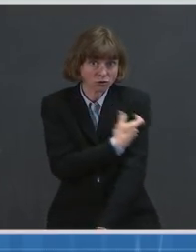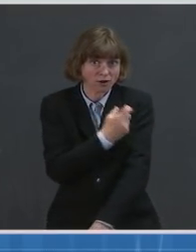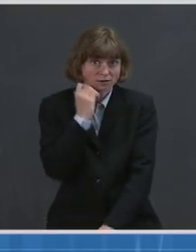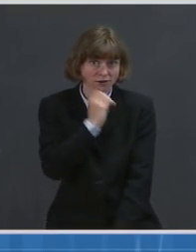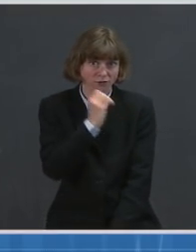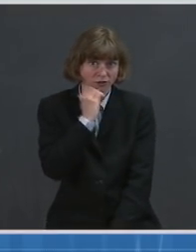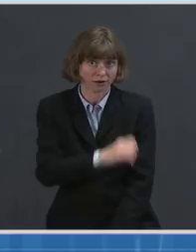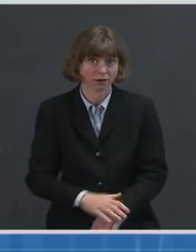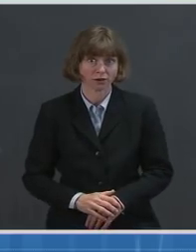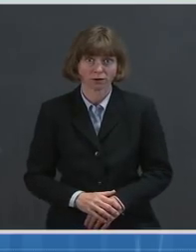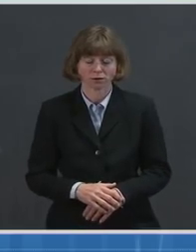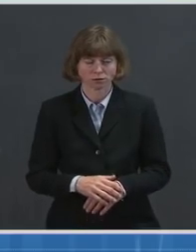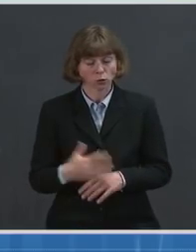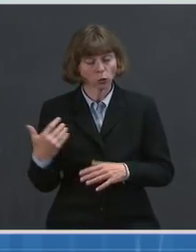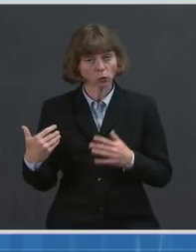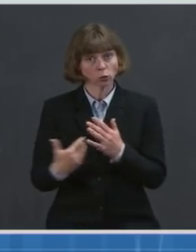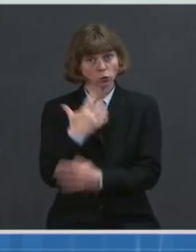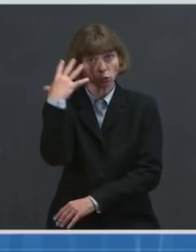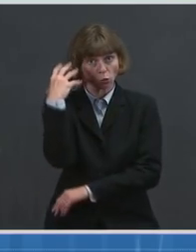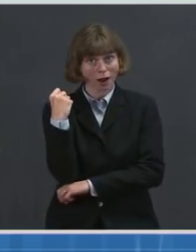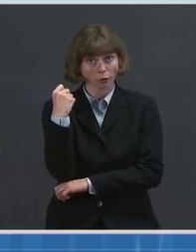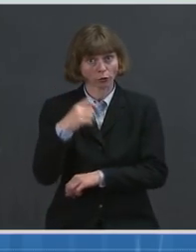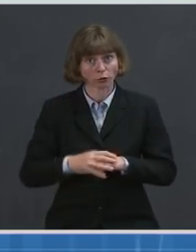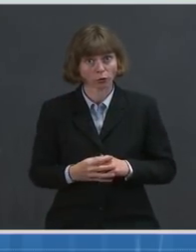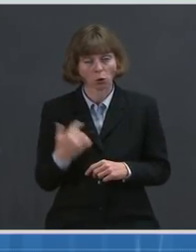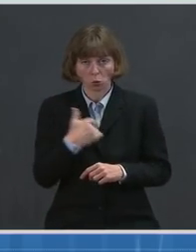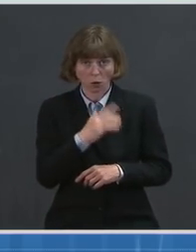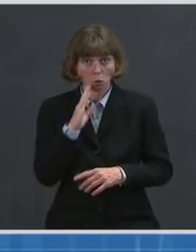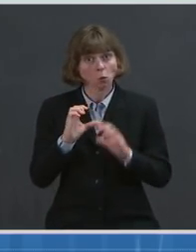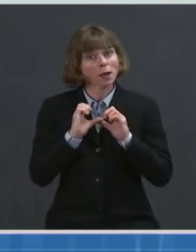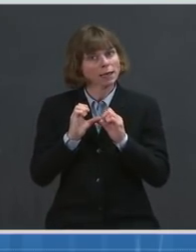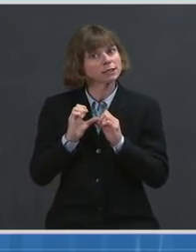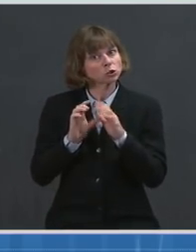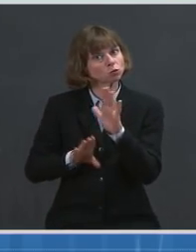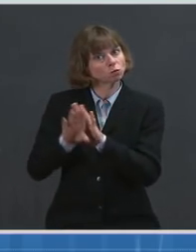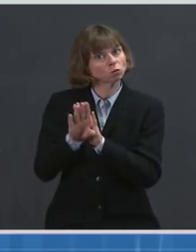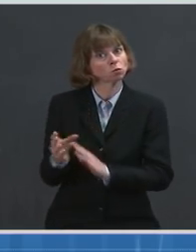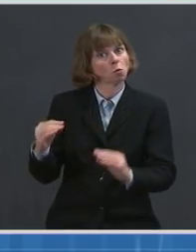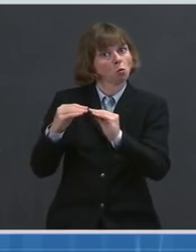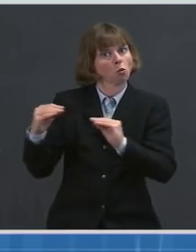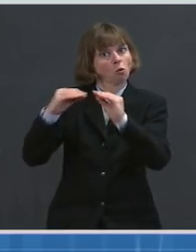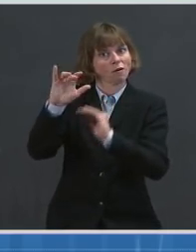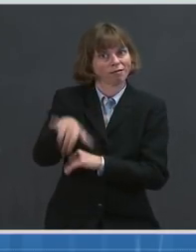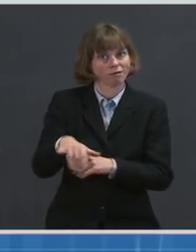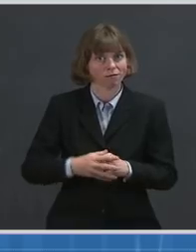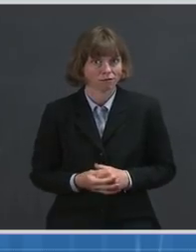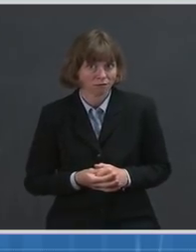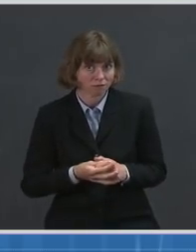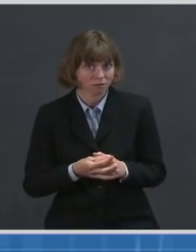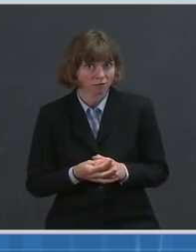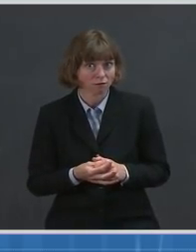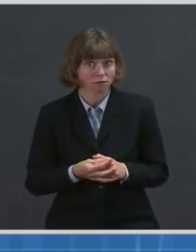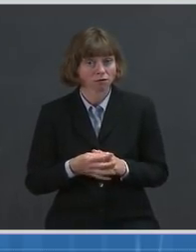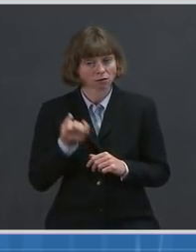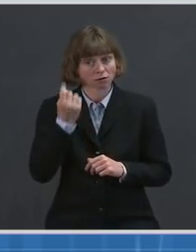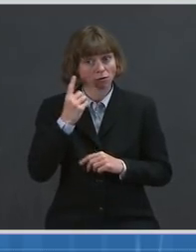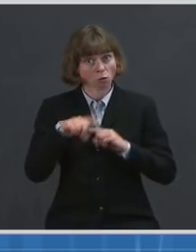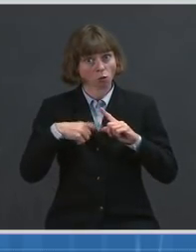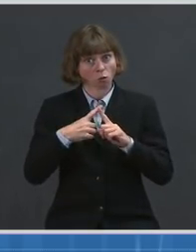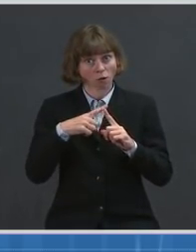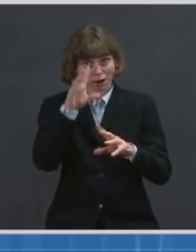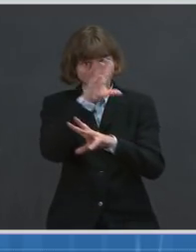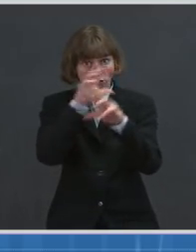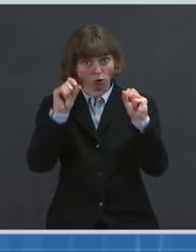That's a new record pace that we will continue to build on. On Inauguration Day, only 8 percent of Americans